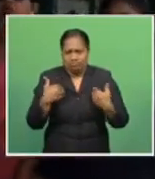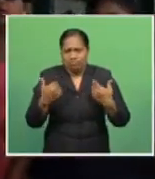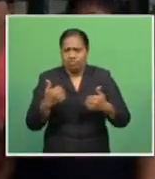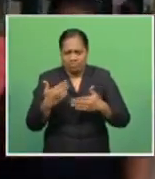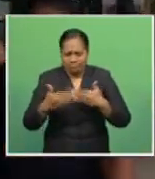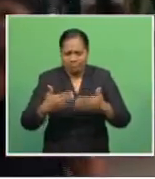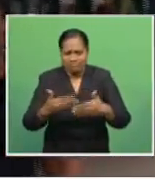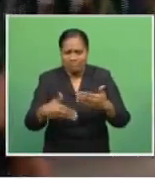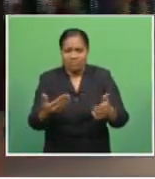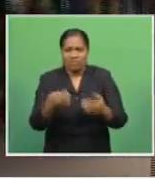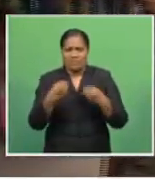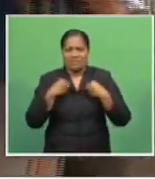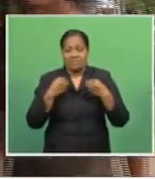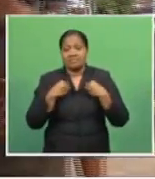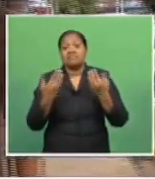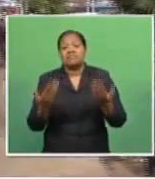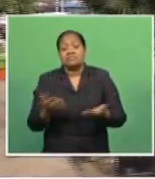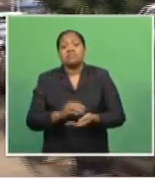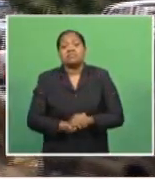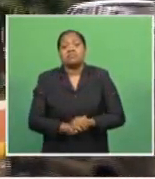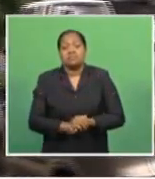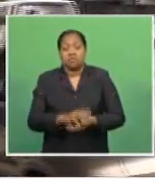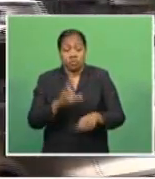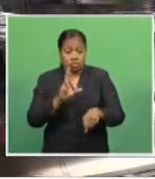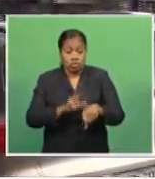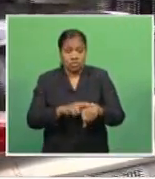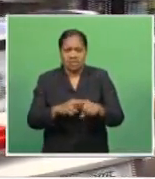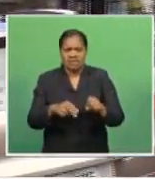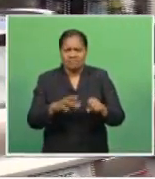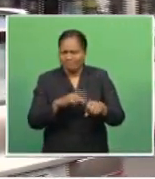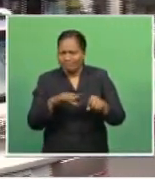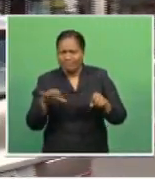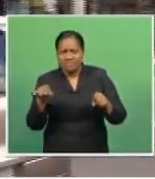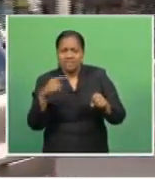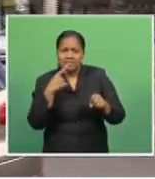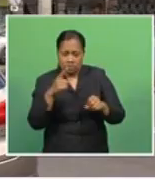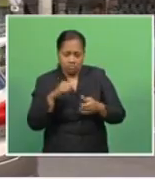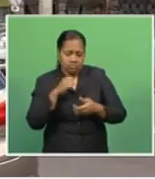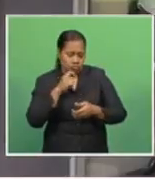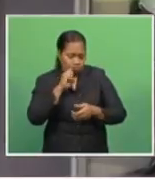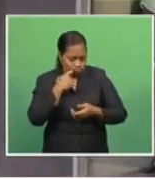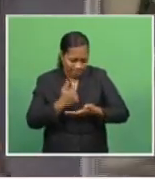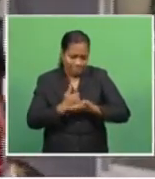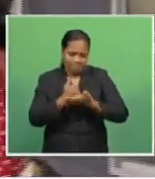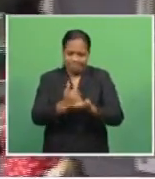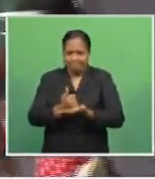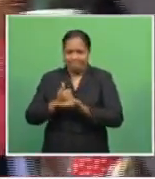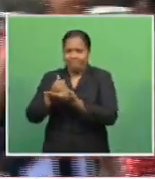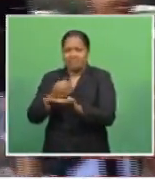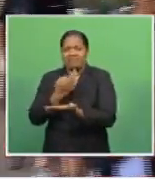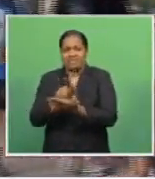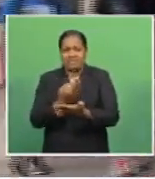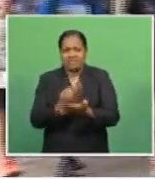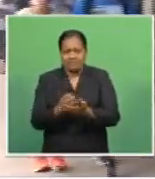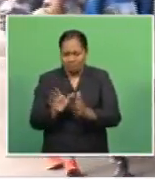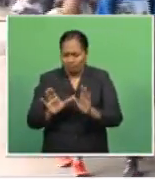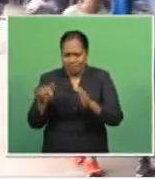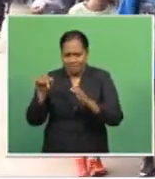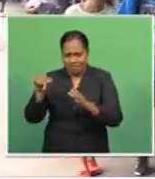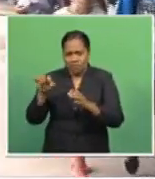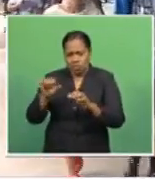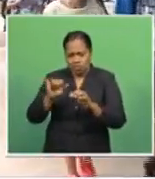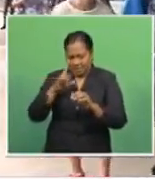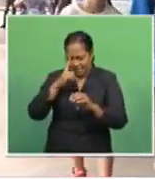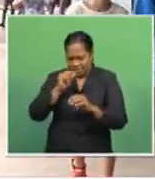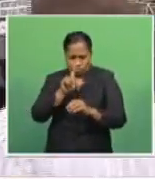Chamber President Dr. Ram Raju says they are willing to assist the Ministry of International Finance Corporation in conducting the survey.